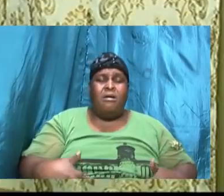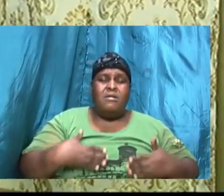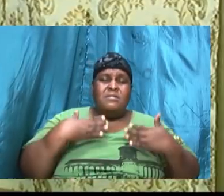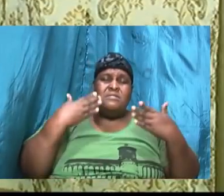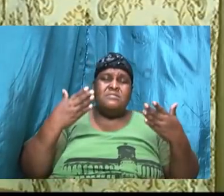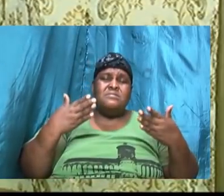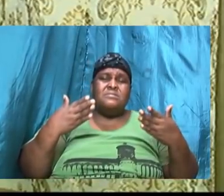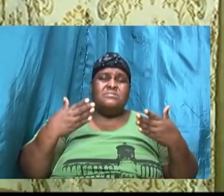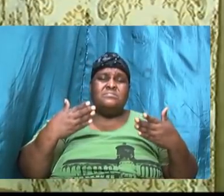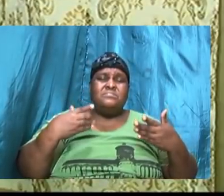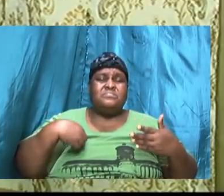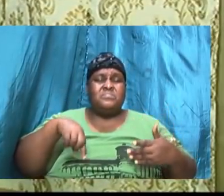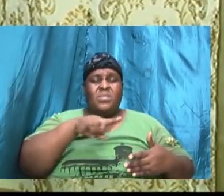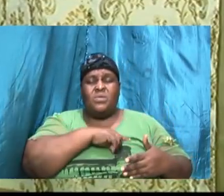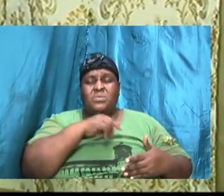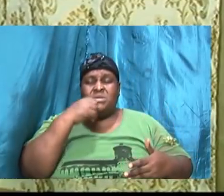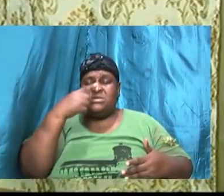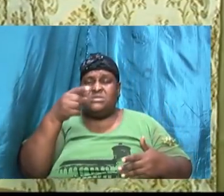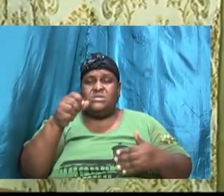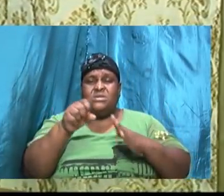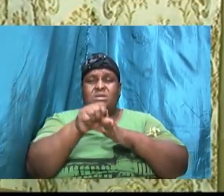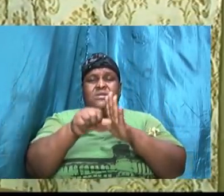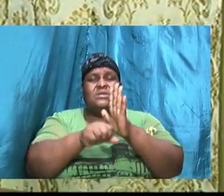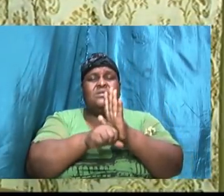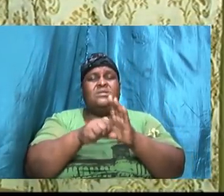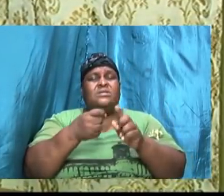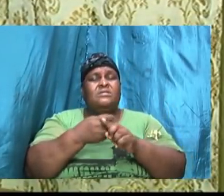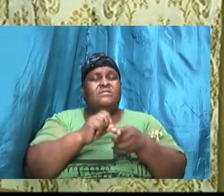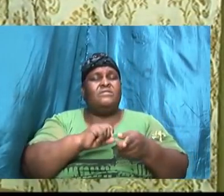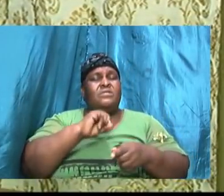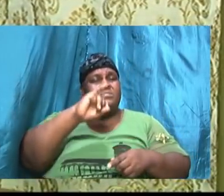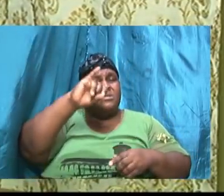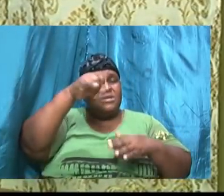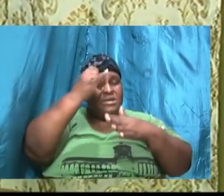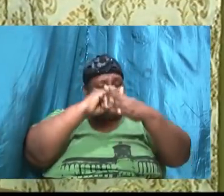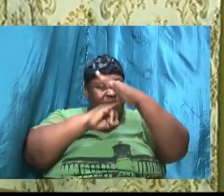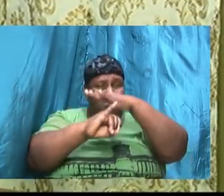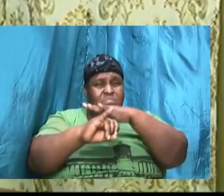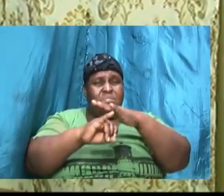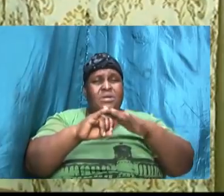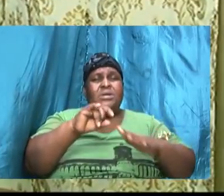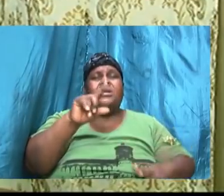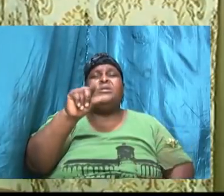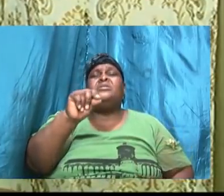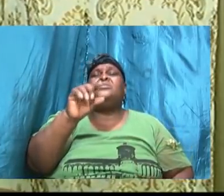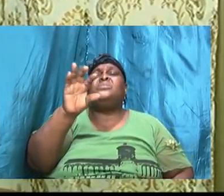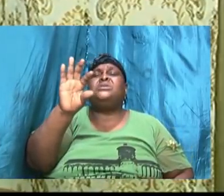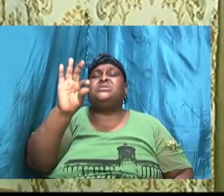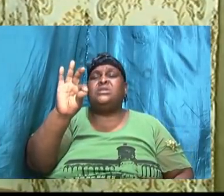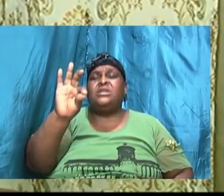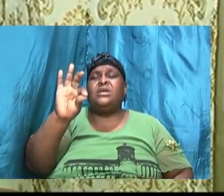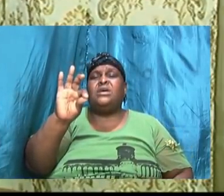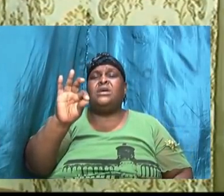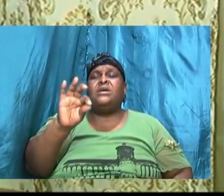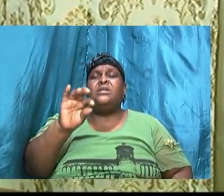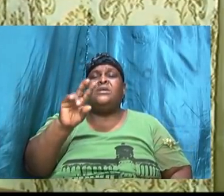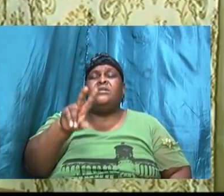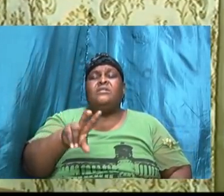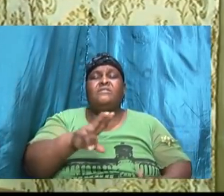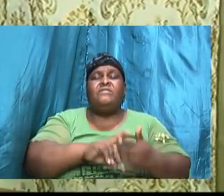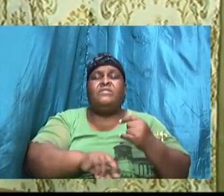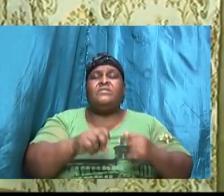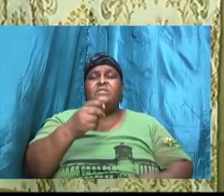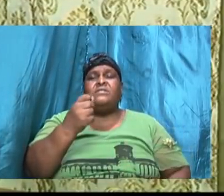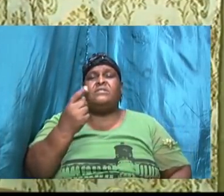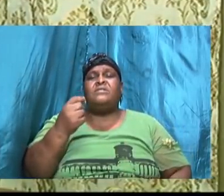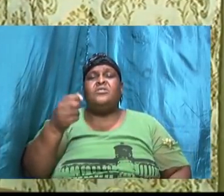we mentioned the scripture earlier on from Jeremiah 29 11 for I know the thoughts that I